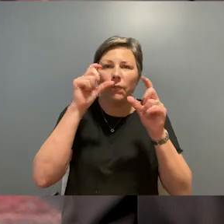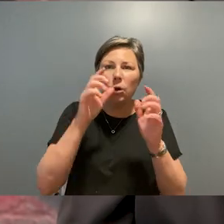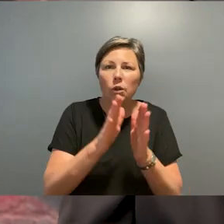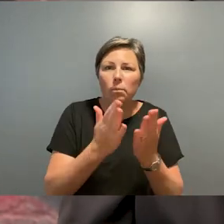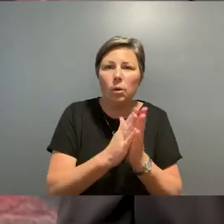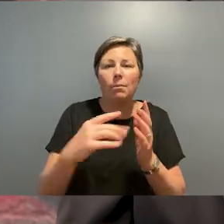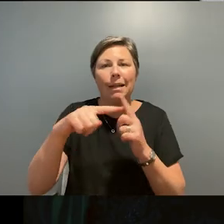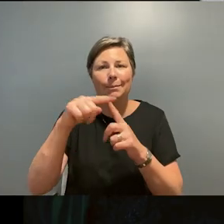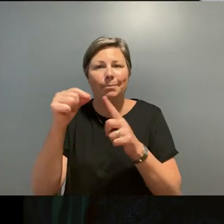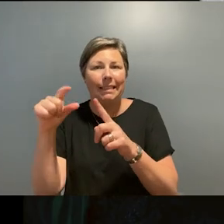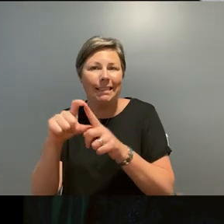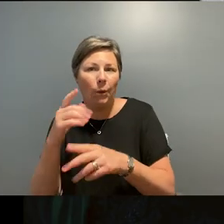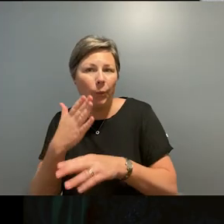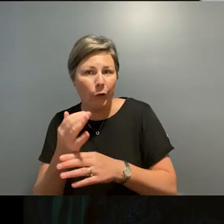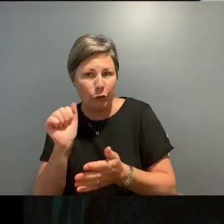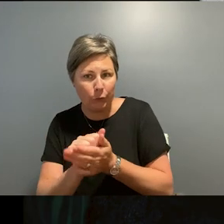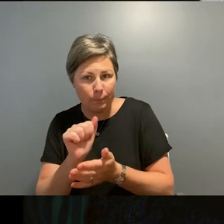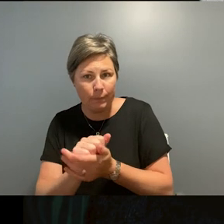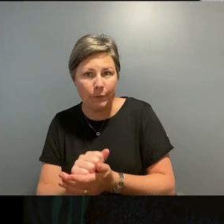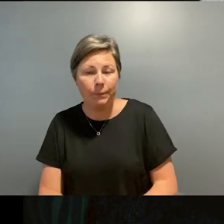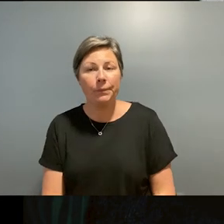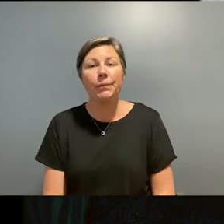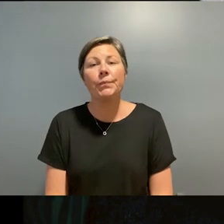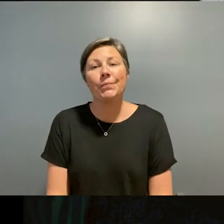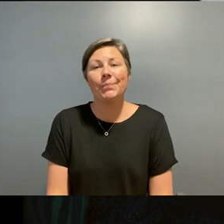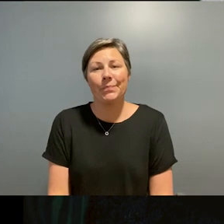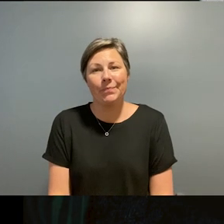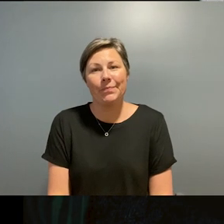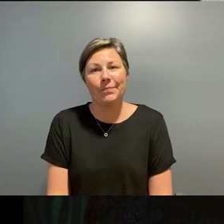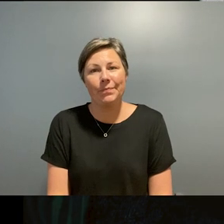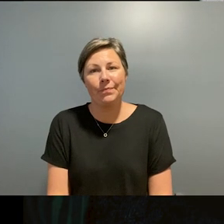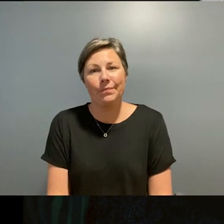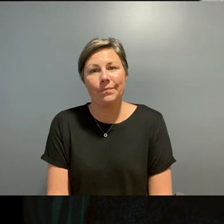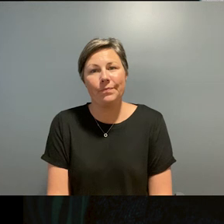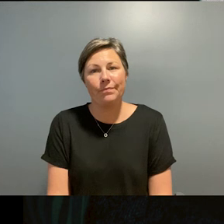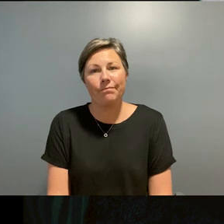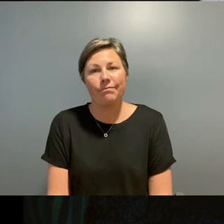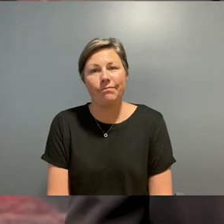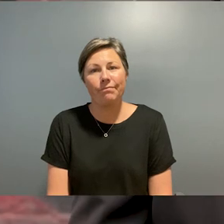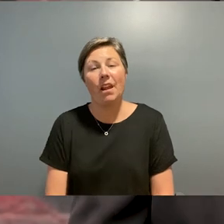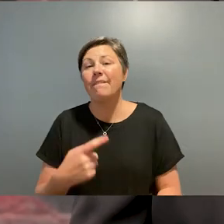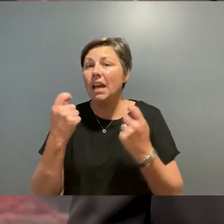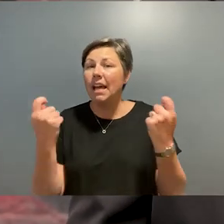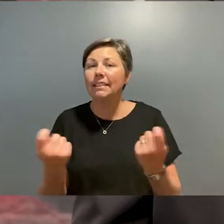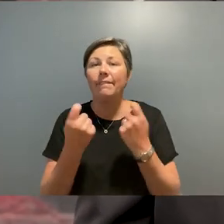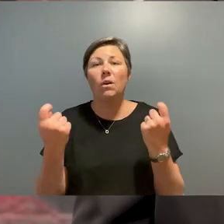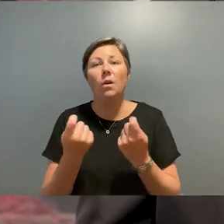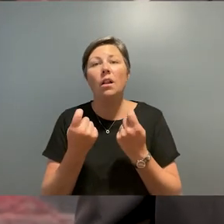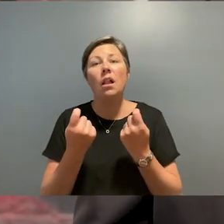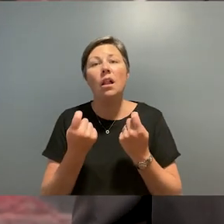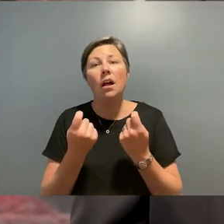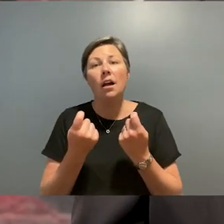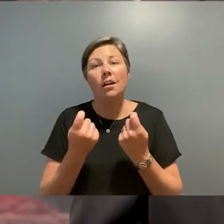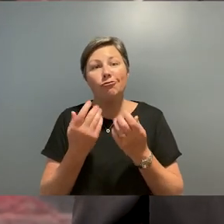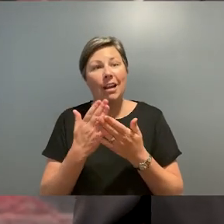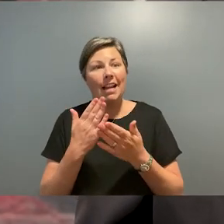professional development opportunities for photographers and emerging practitioners as a whole the festival is a tour of what's